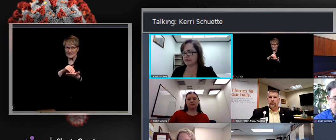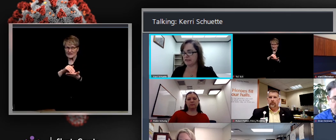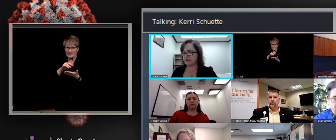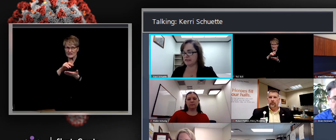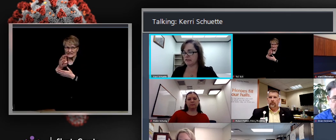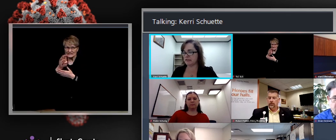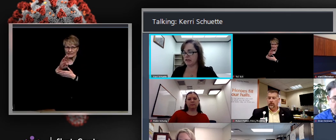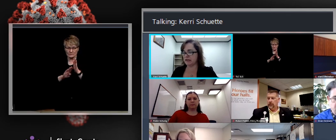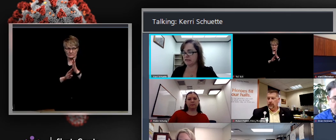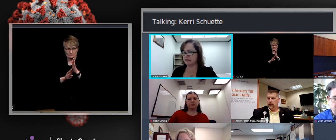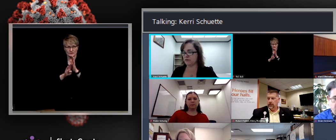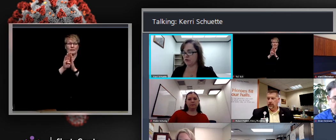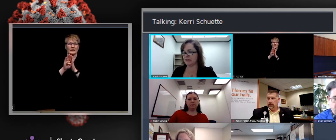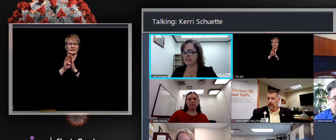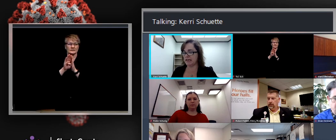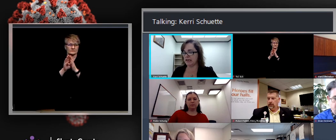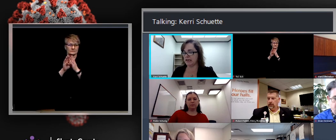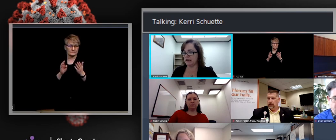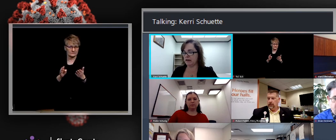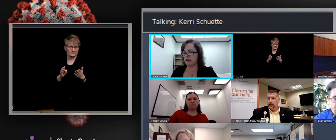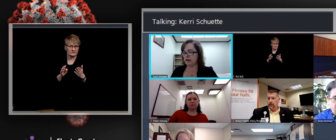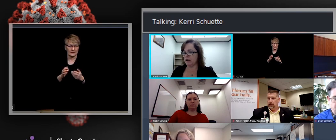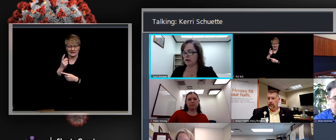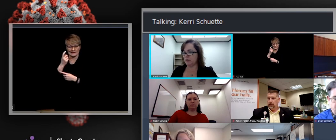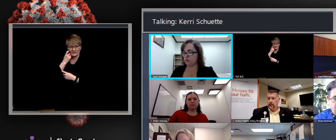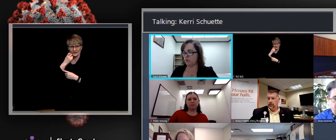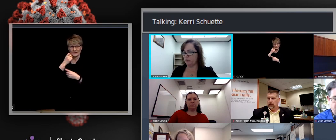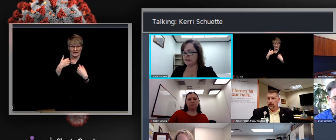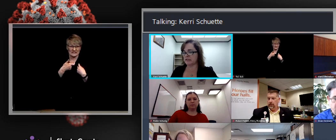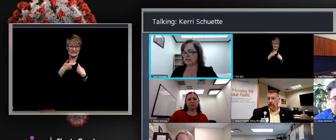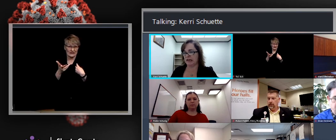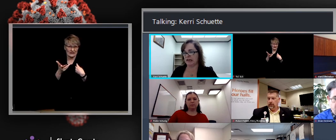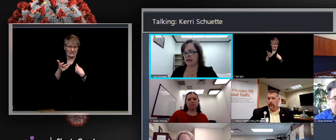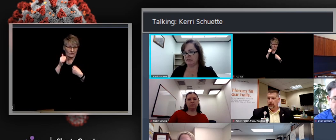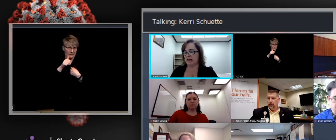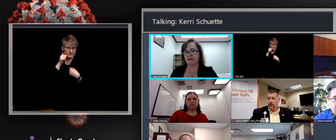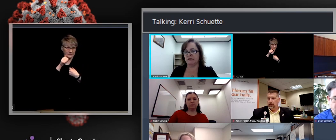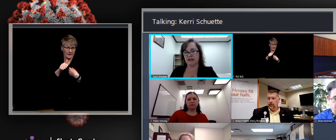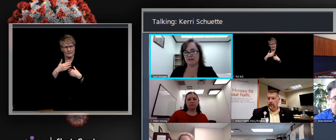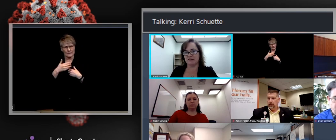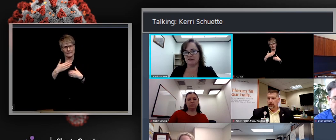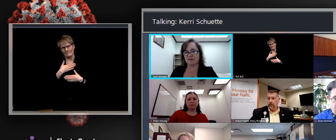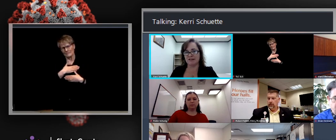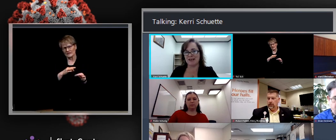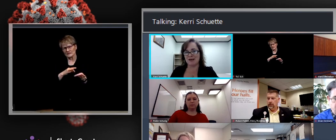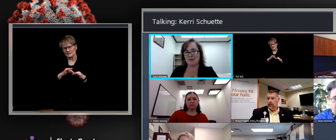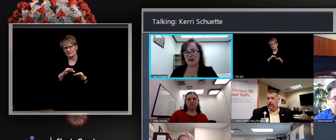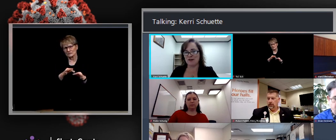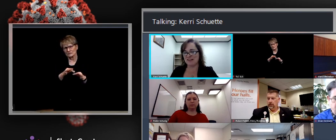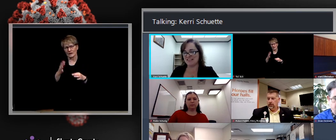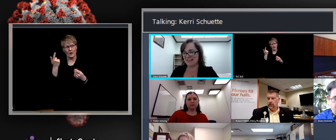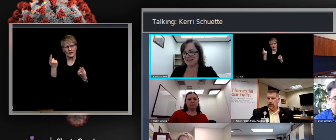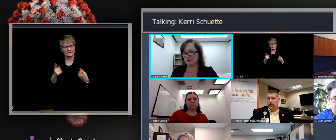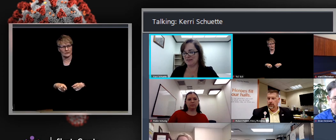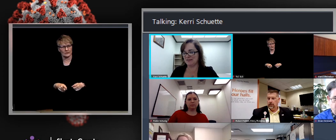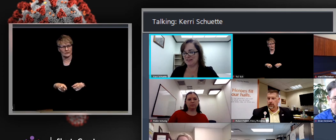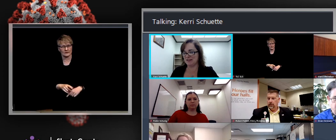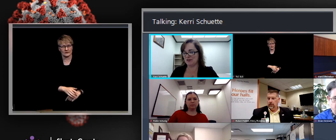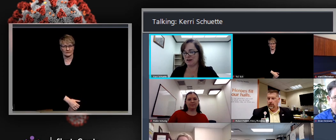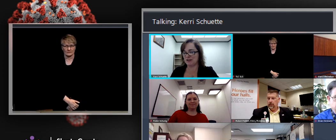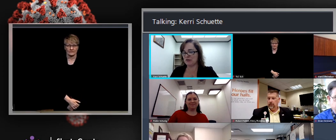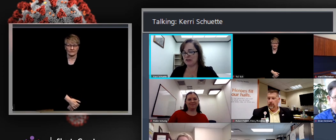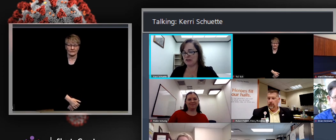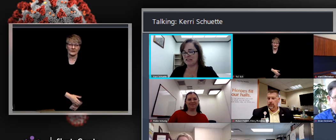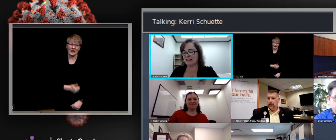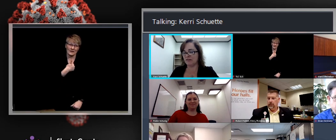continued to the present as many as several a day. Um, please explain. And as the, as the keeper of the data, I